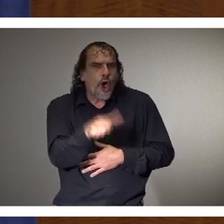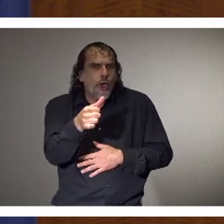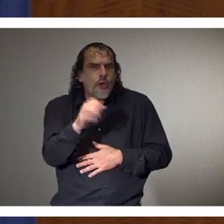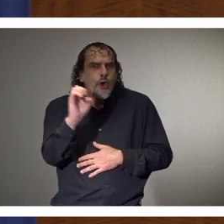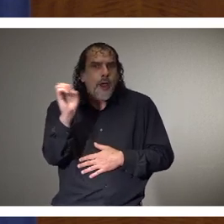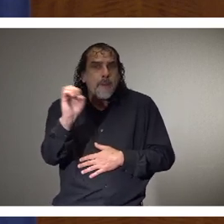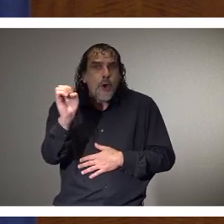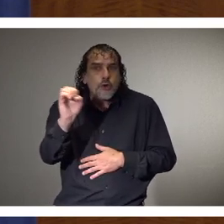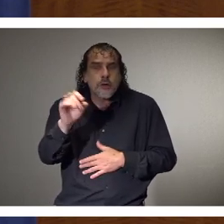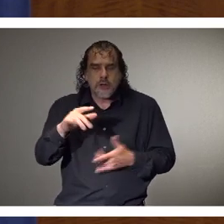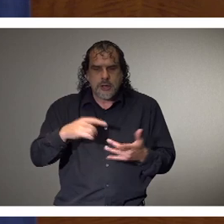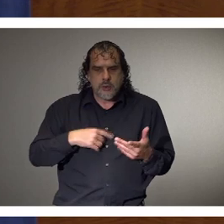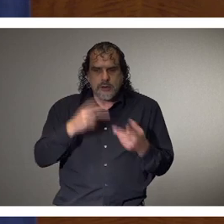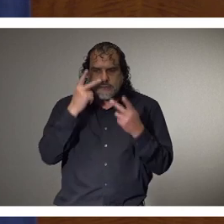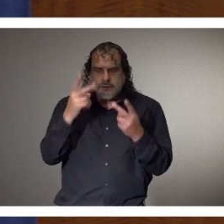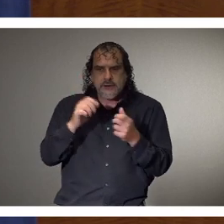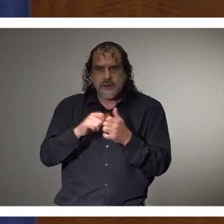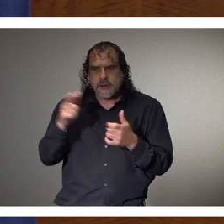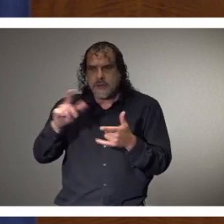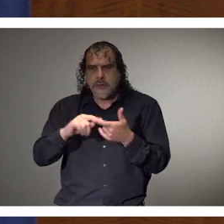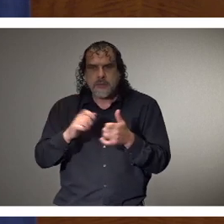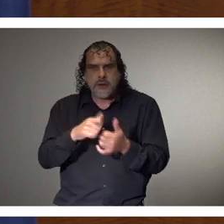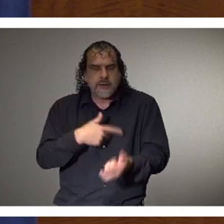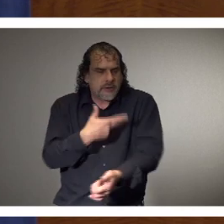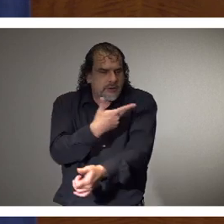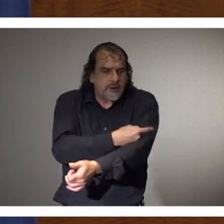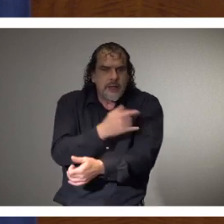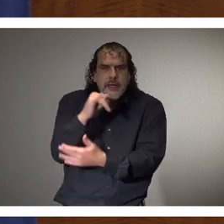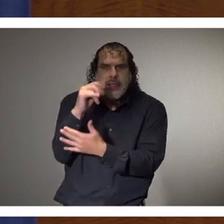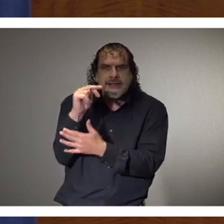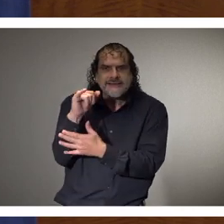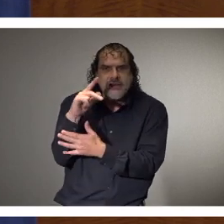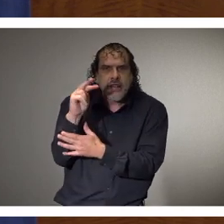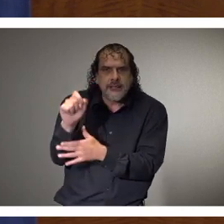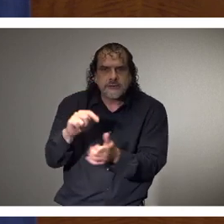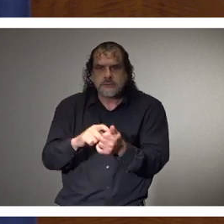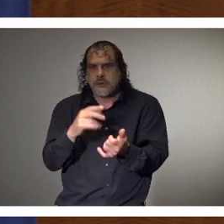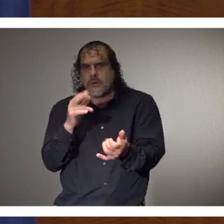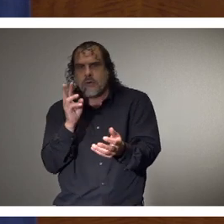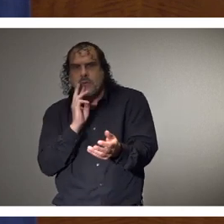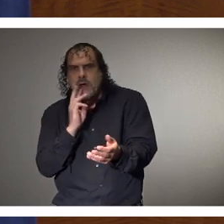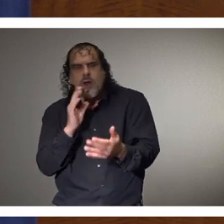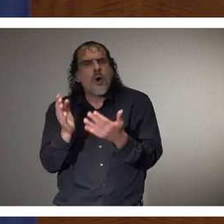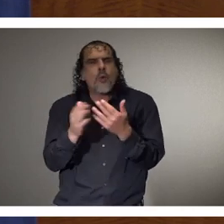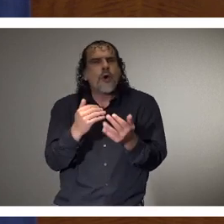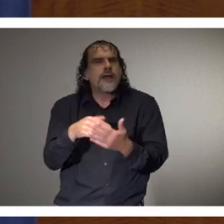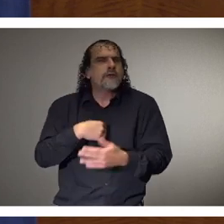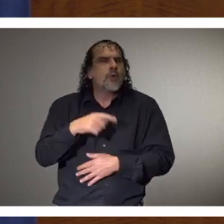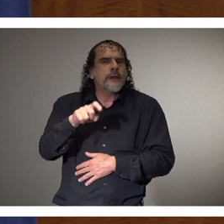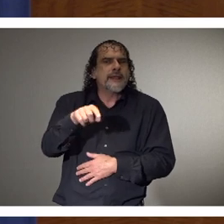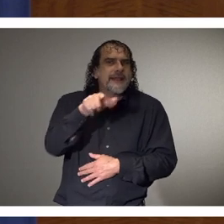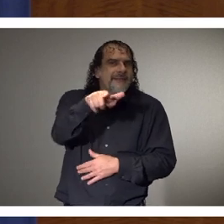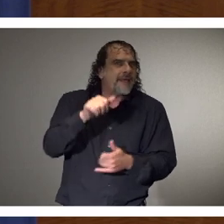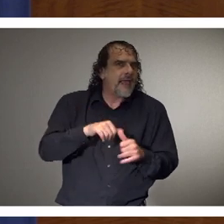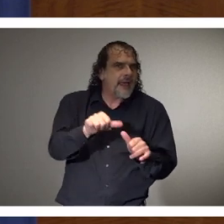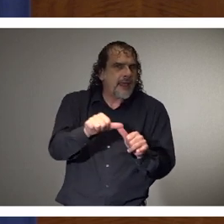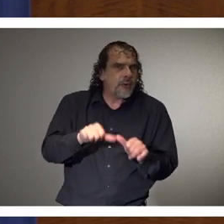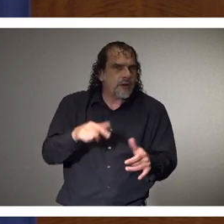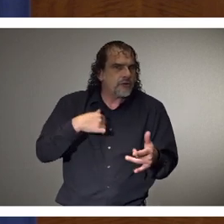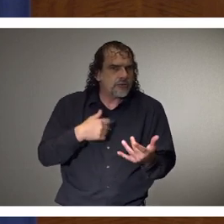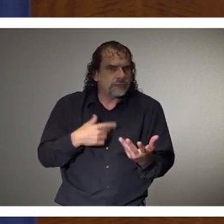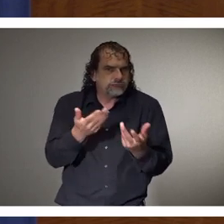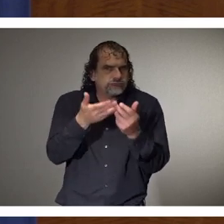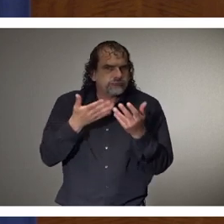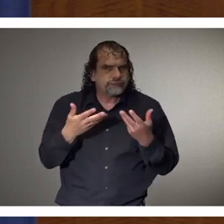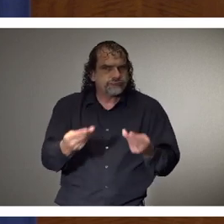businesses quickly able to provide insulin or water, whatever is needed in the area to help us get through. This